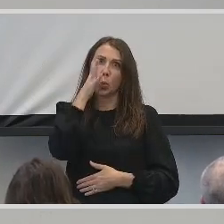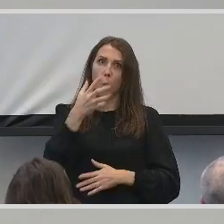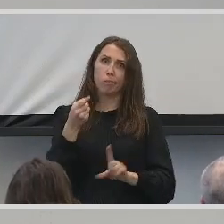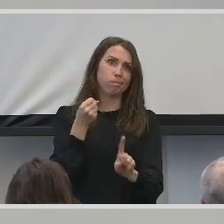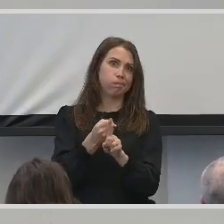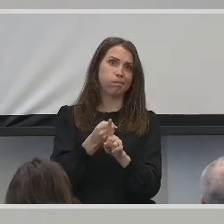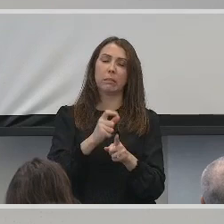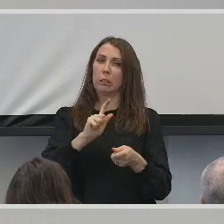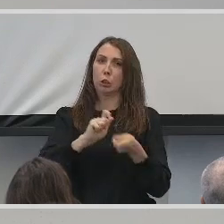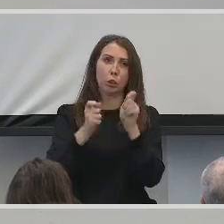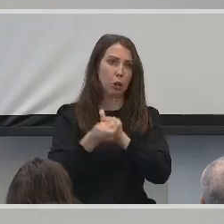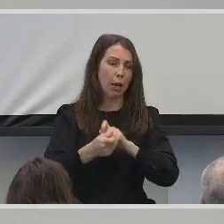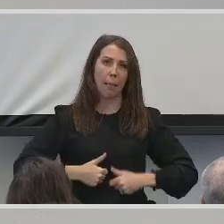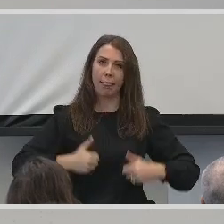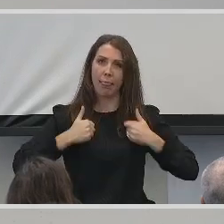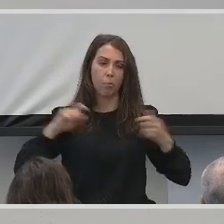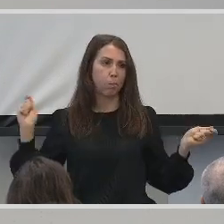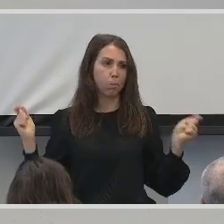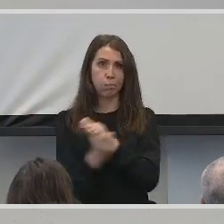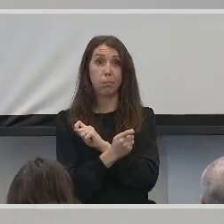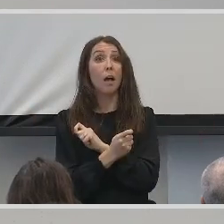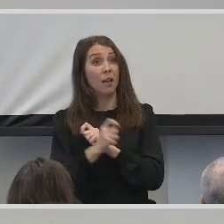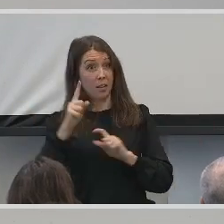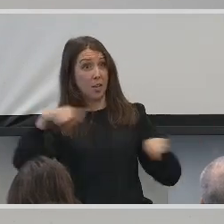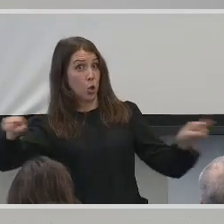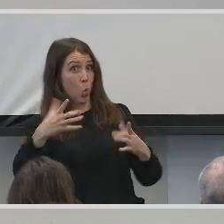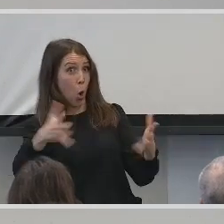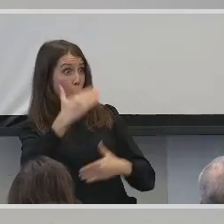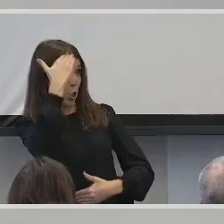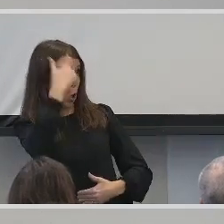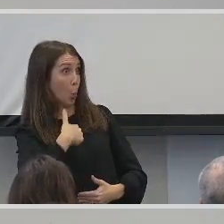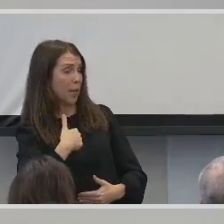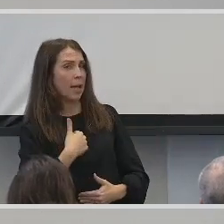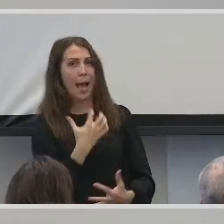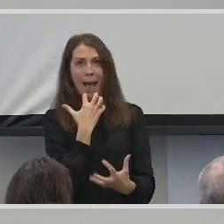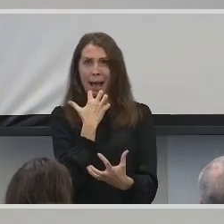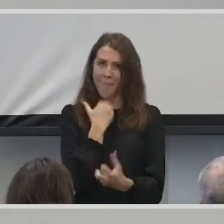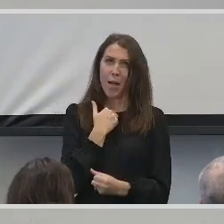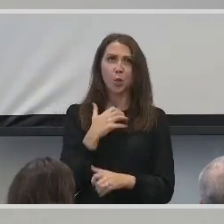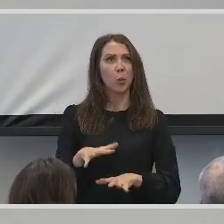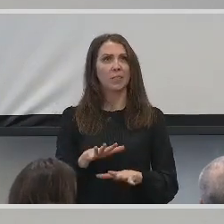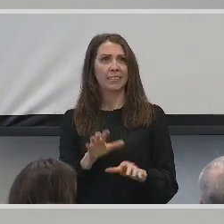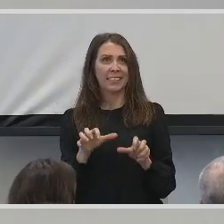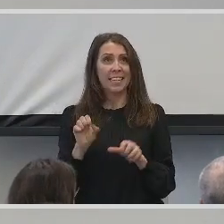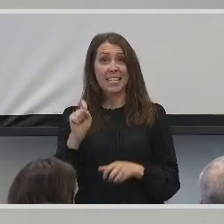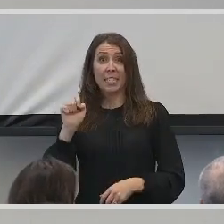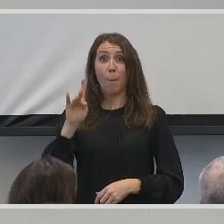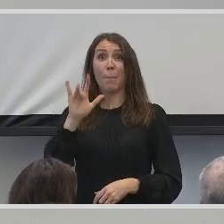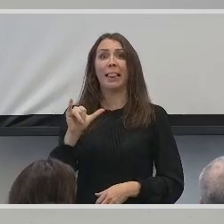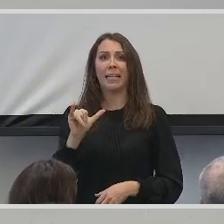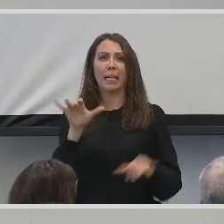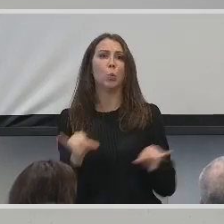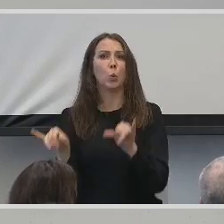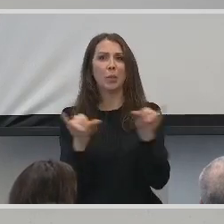which was challenging for me. For those of you that know me, I value stability and routine, so that was a challenge.